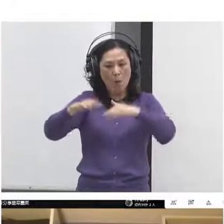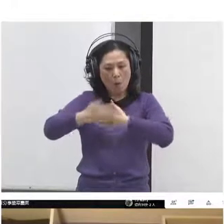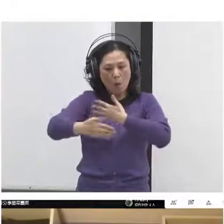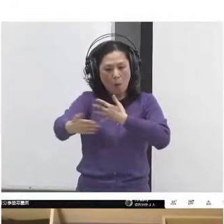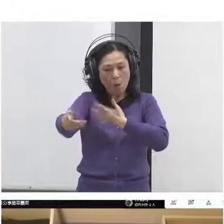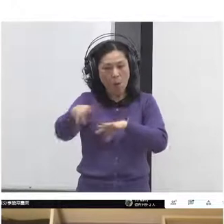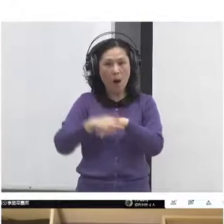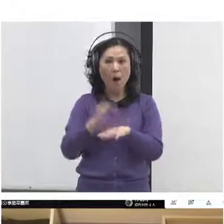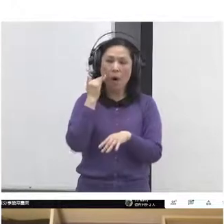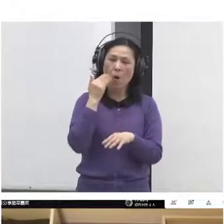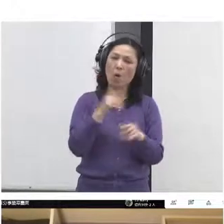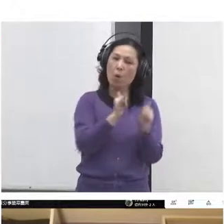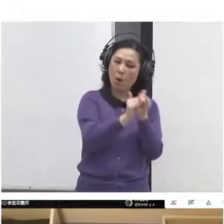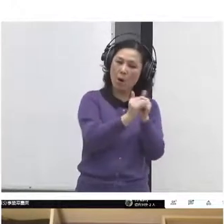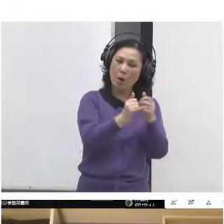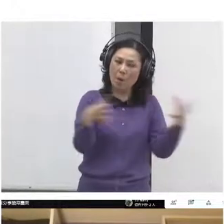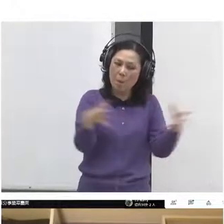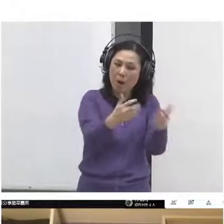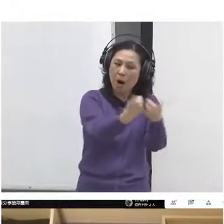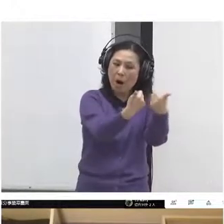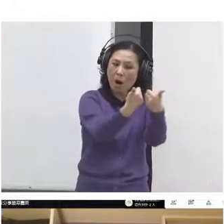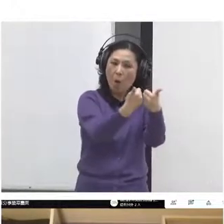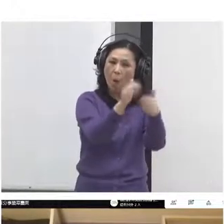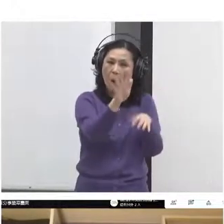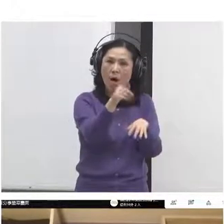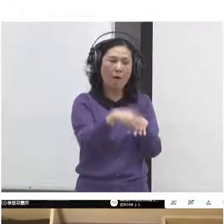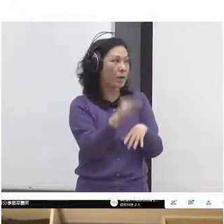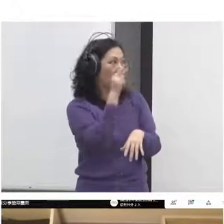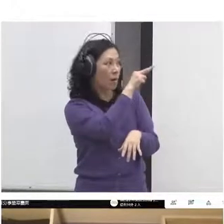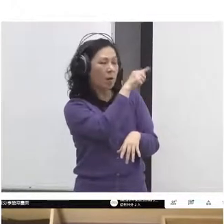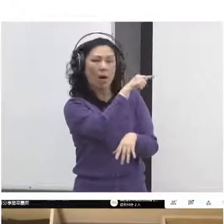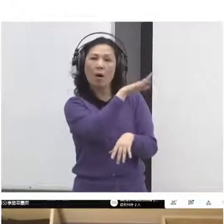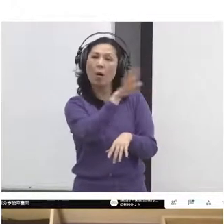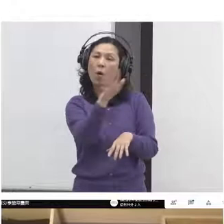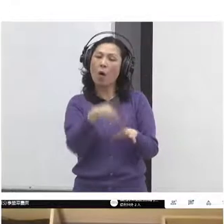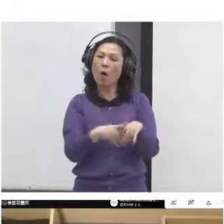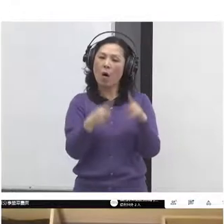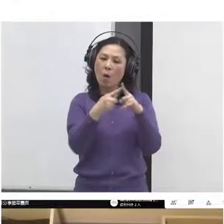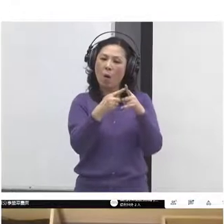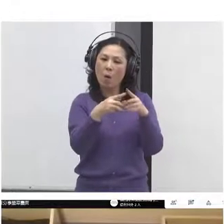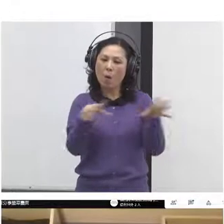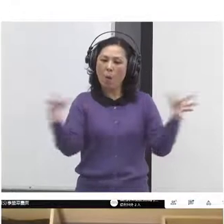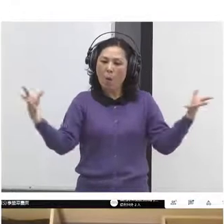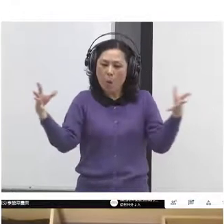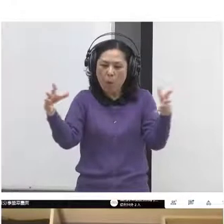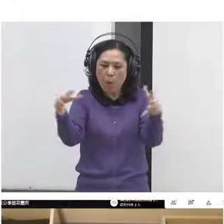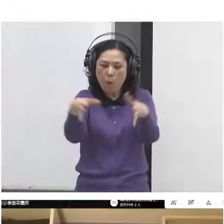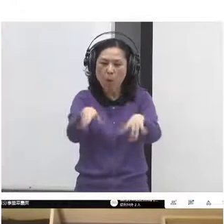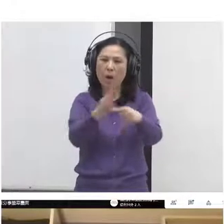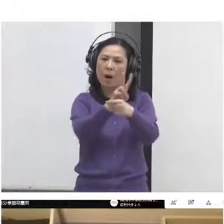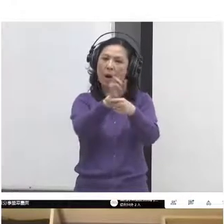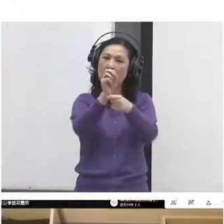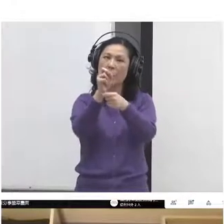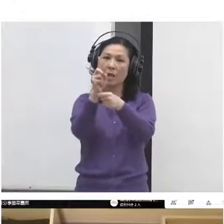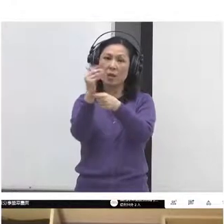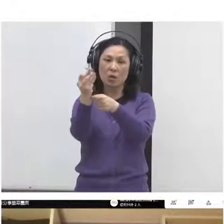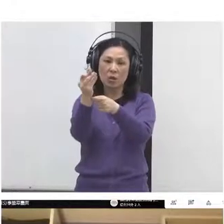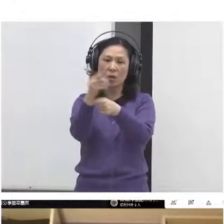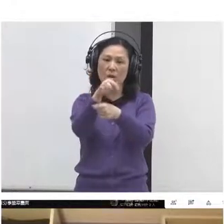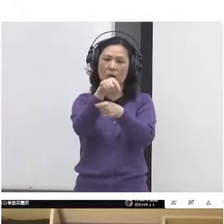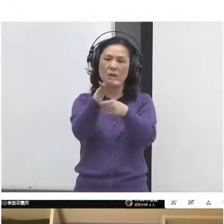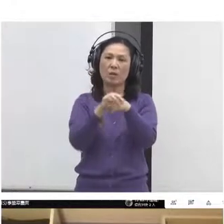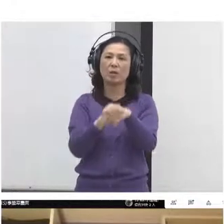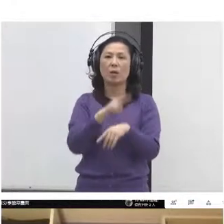one in the image there that was taking place in October 2019 in Trafalgar Square, the centre of London, where we had about a thousand